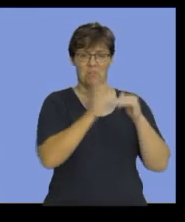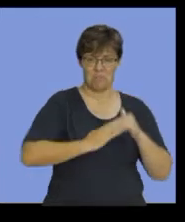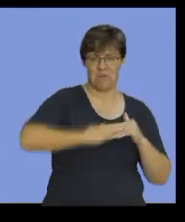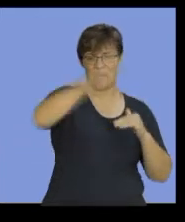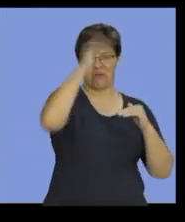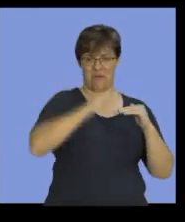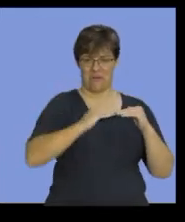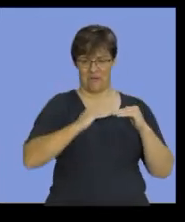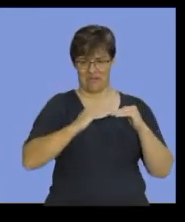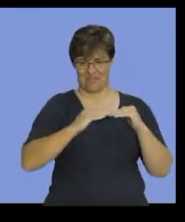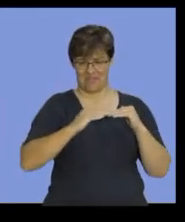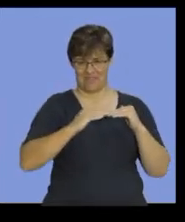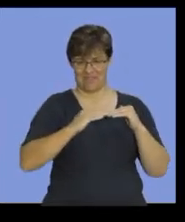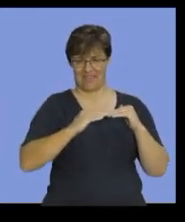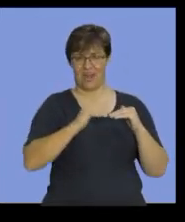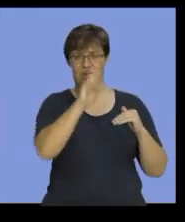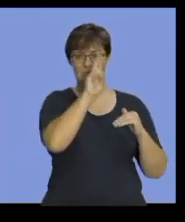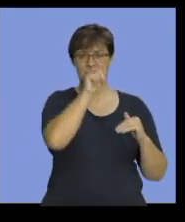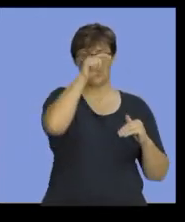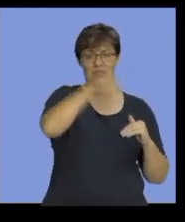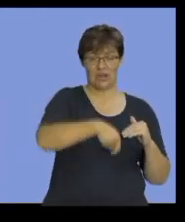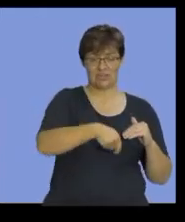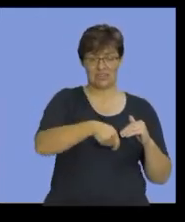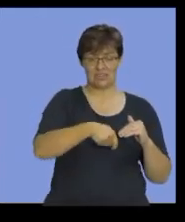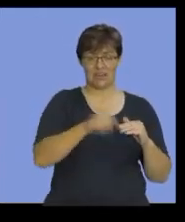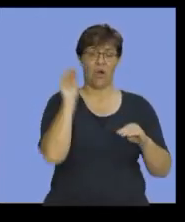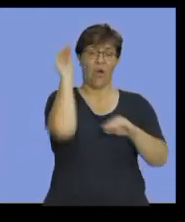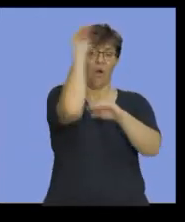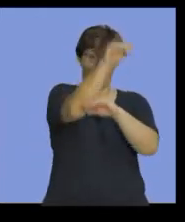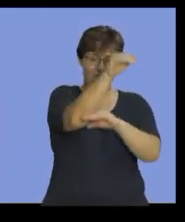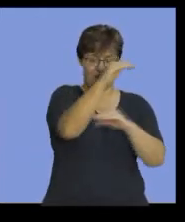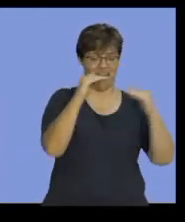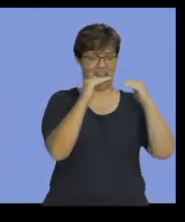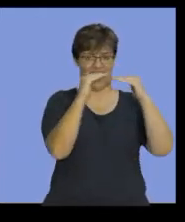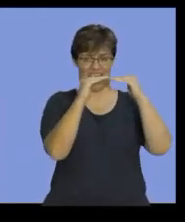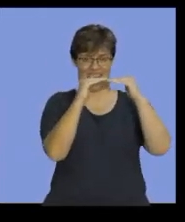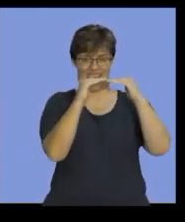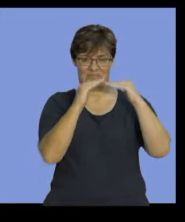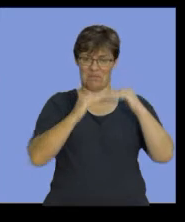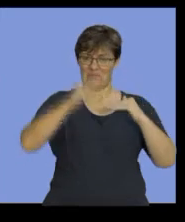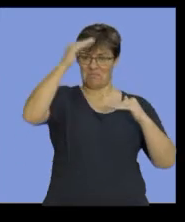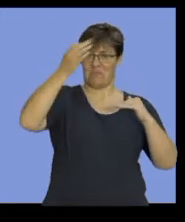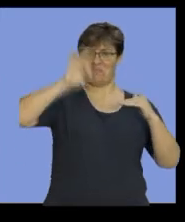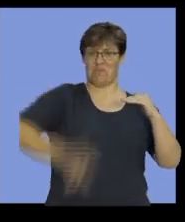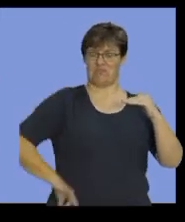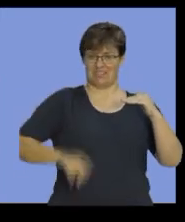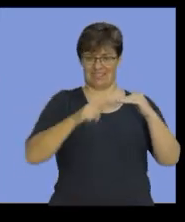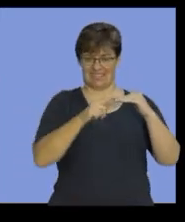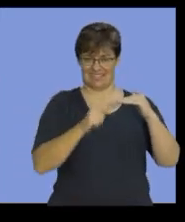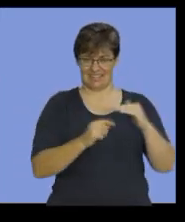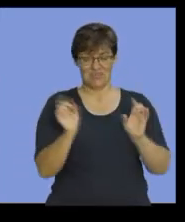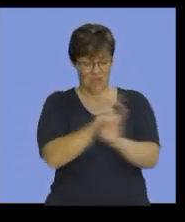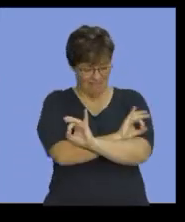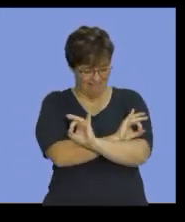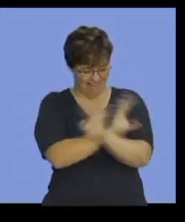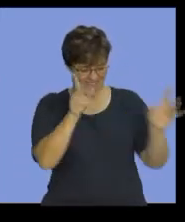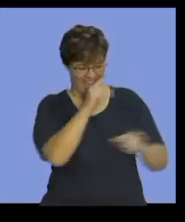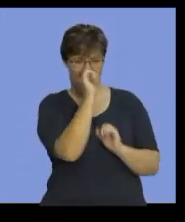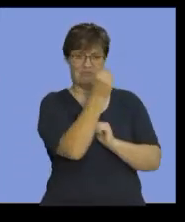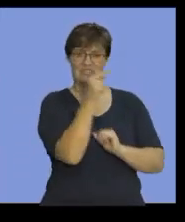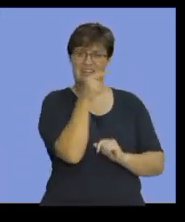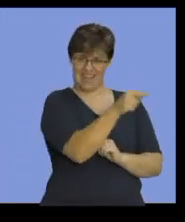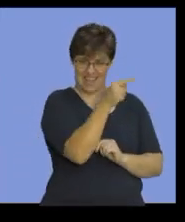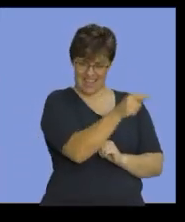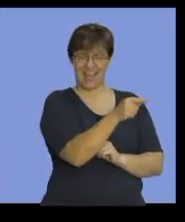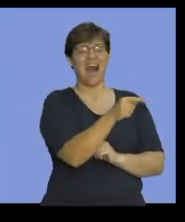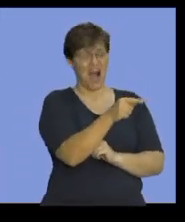2,000 units above the break even point. So, clearly, this